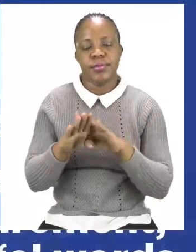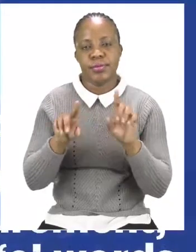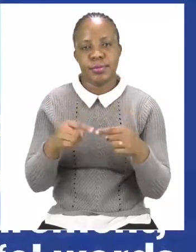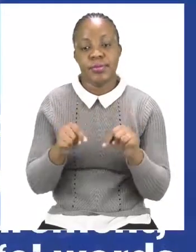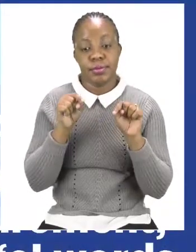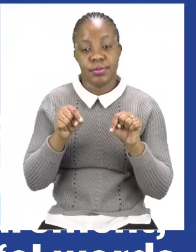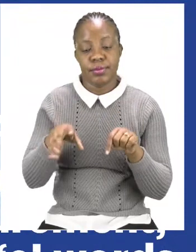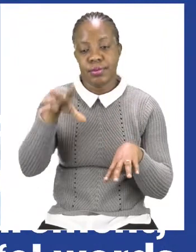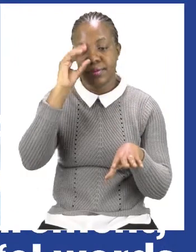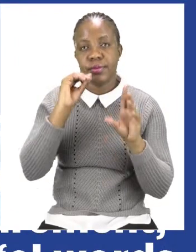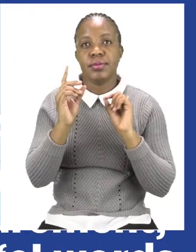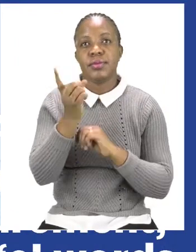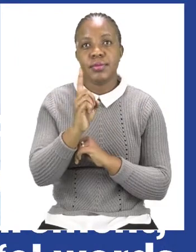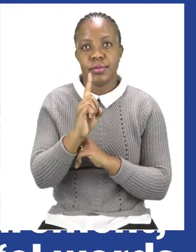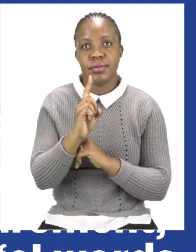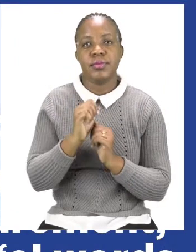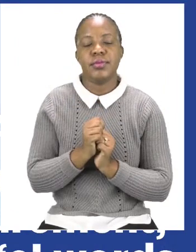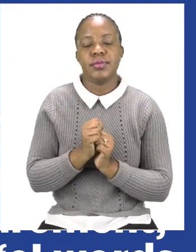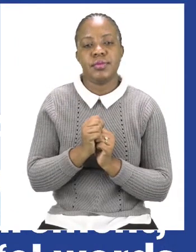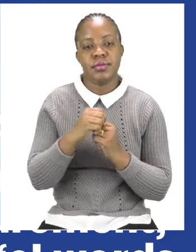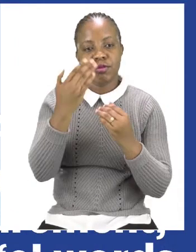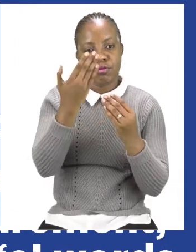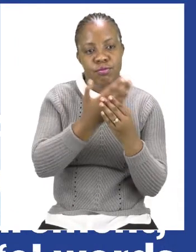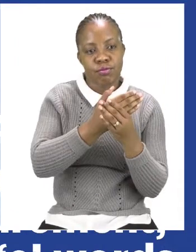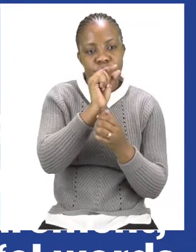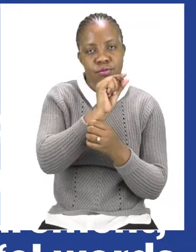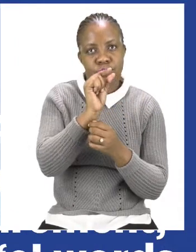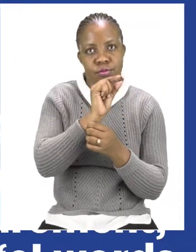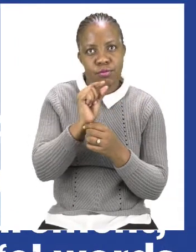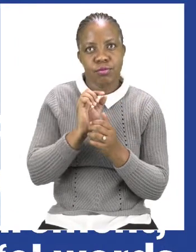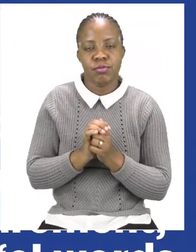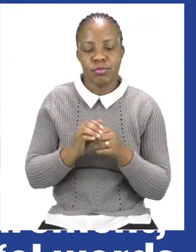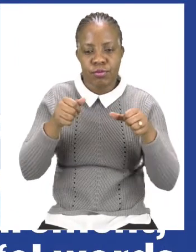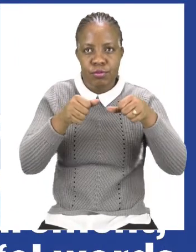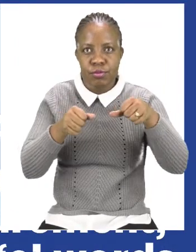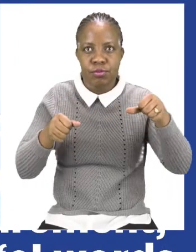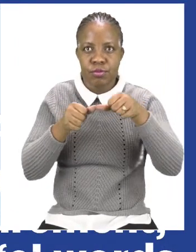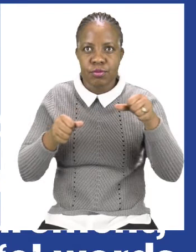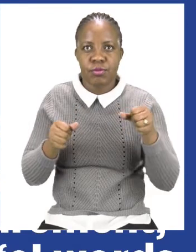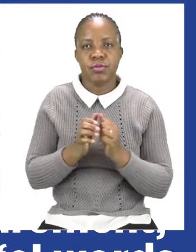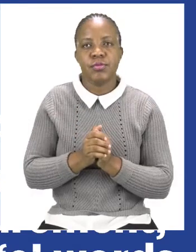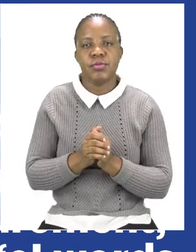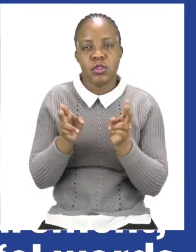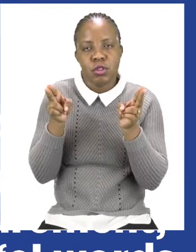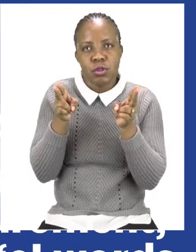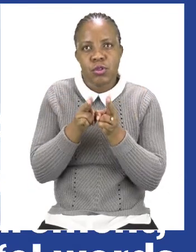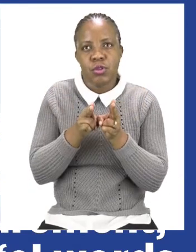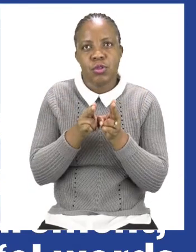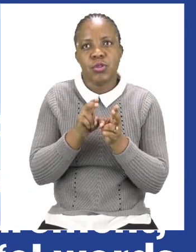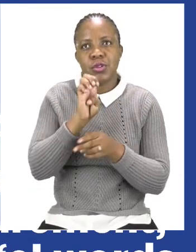we will be talking about vocabulary, measurement, the short E words